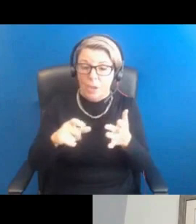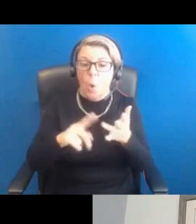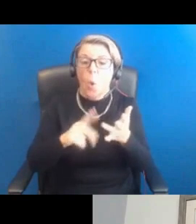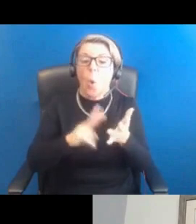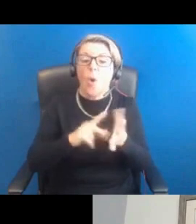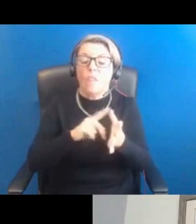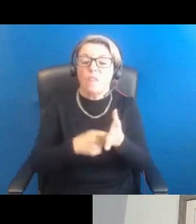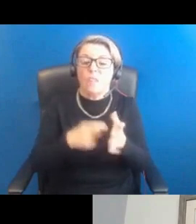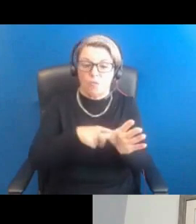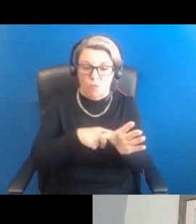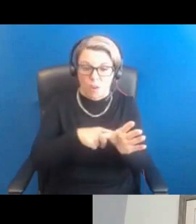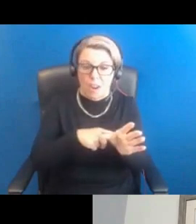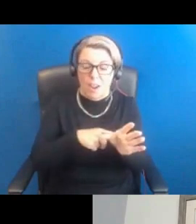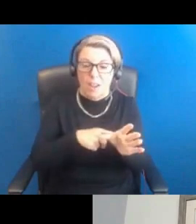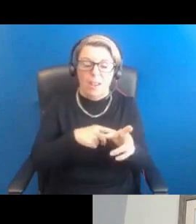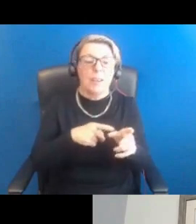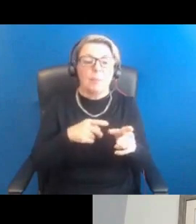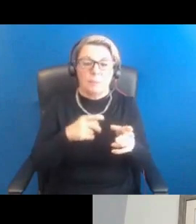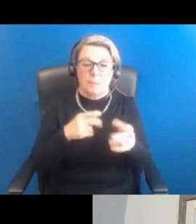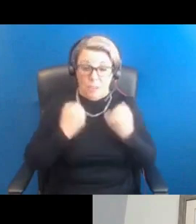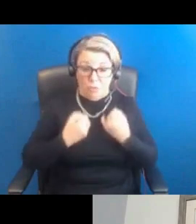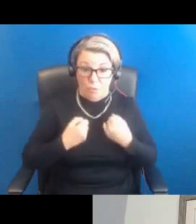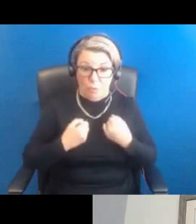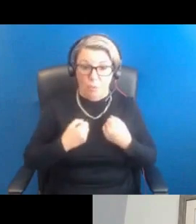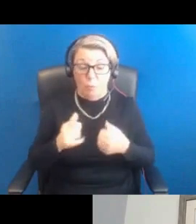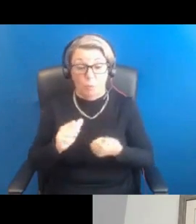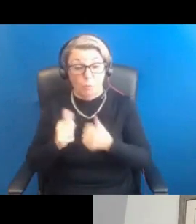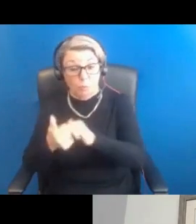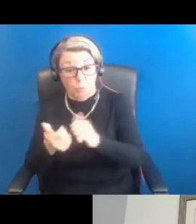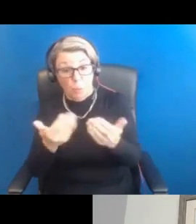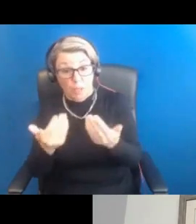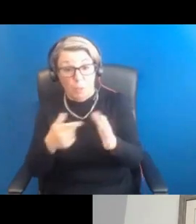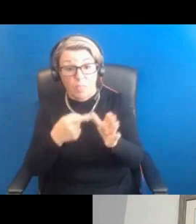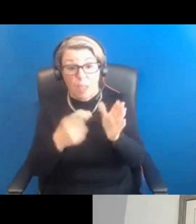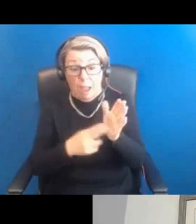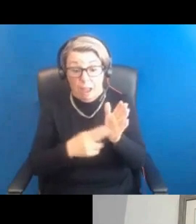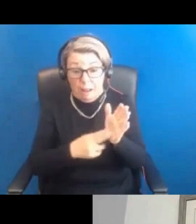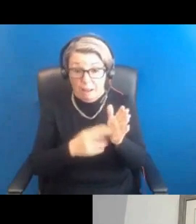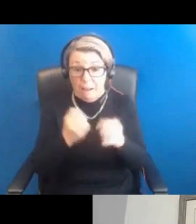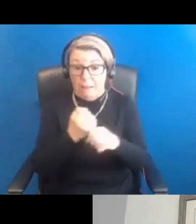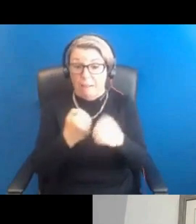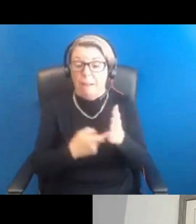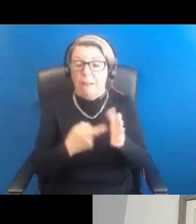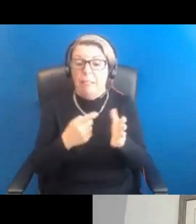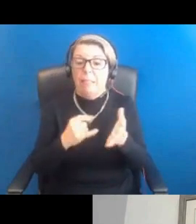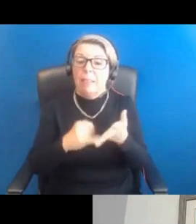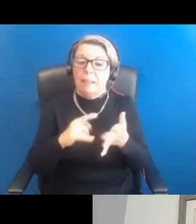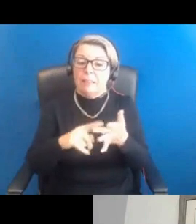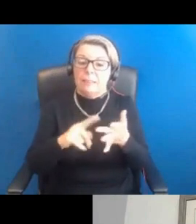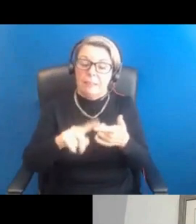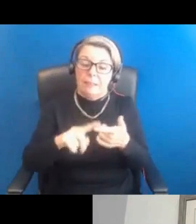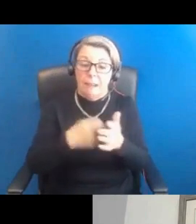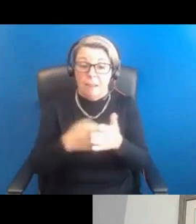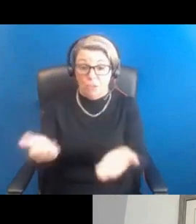our Women's Health Champion, Professor Anna Glazer. Anna, thanks so much for joining today.